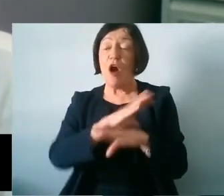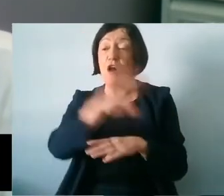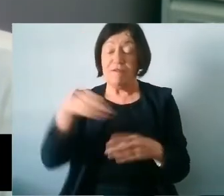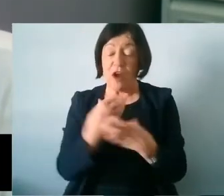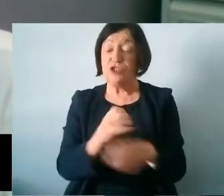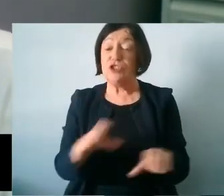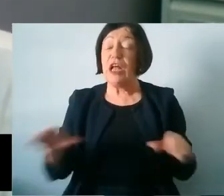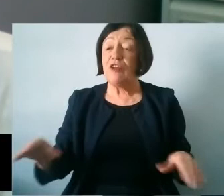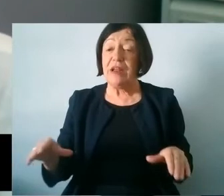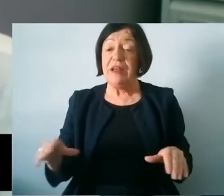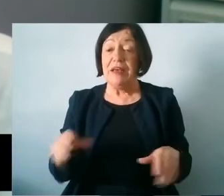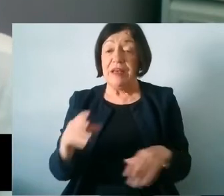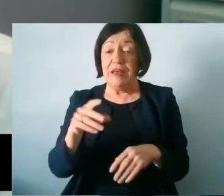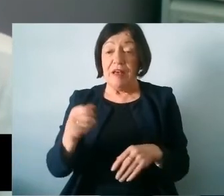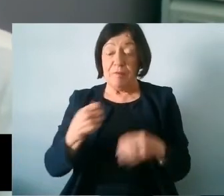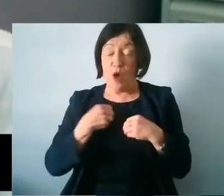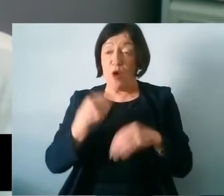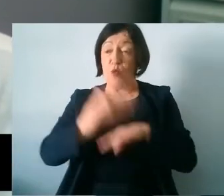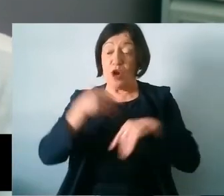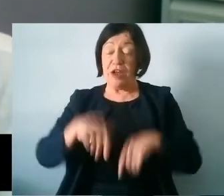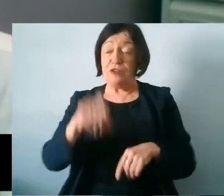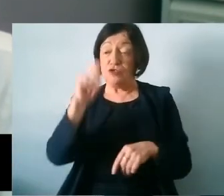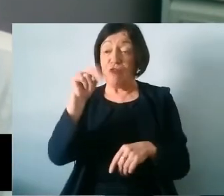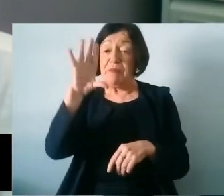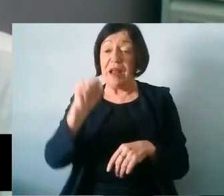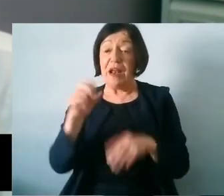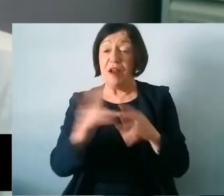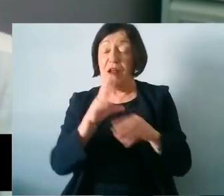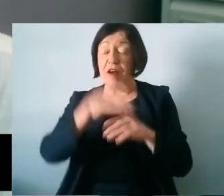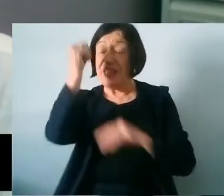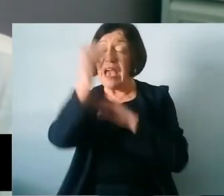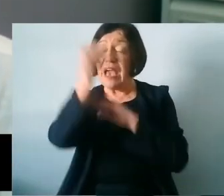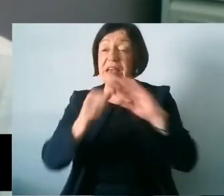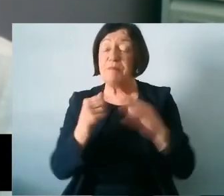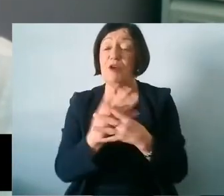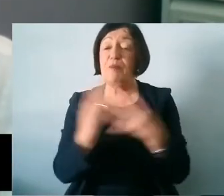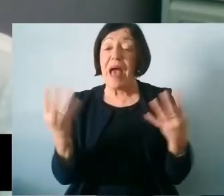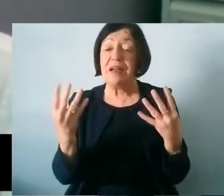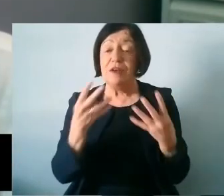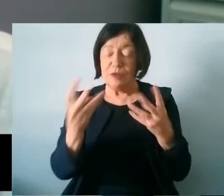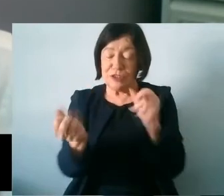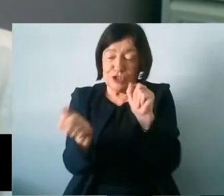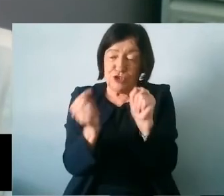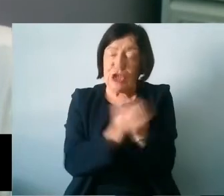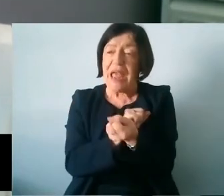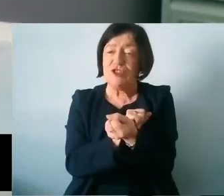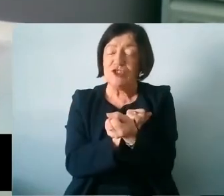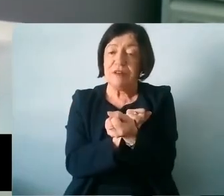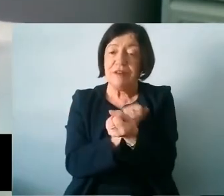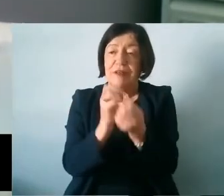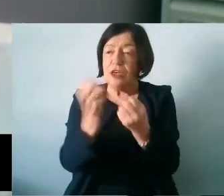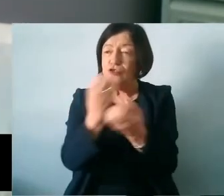and that's what my own work here at Strandmillis and also the work of the expert panel seeks to change so that every child,